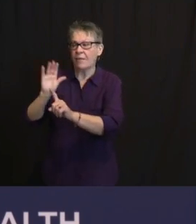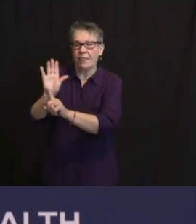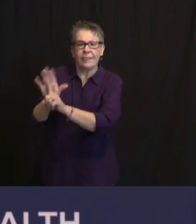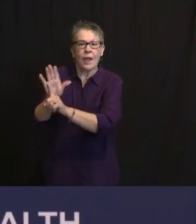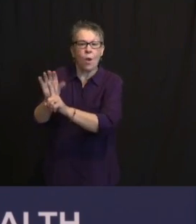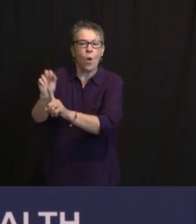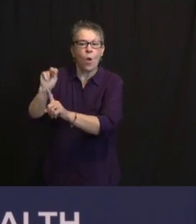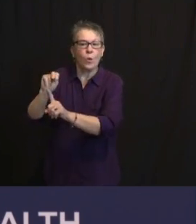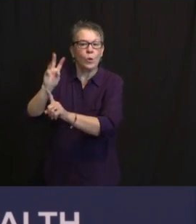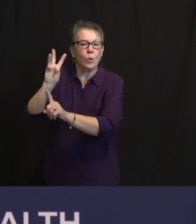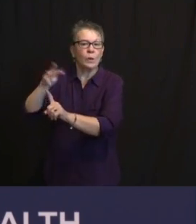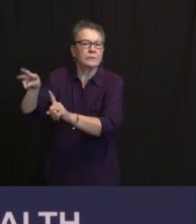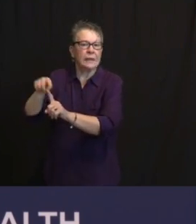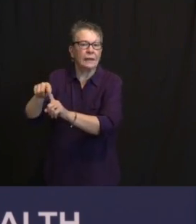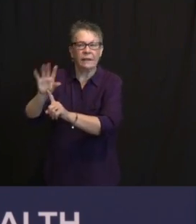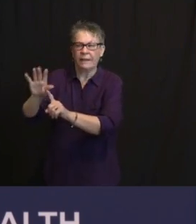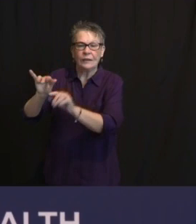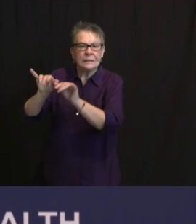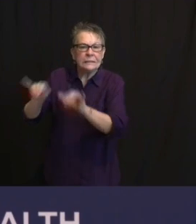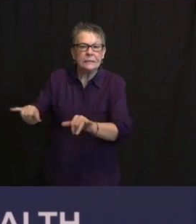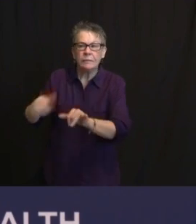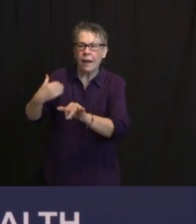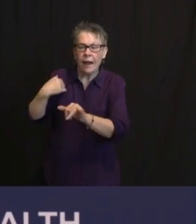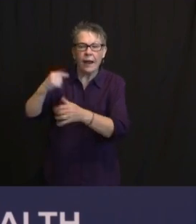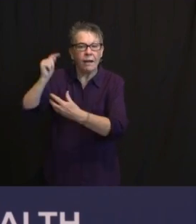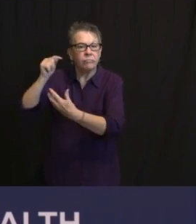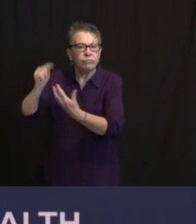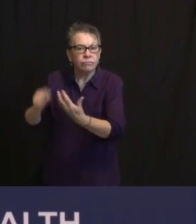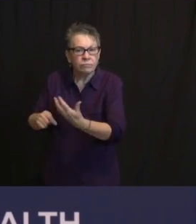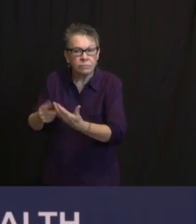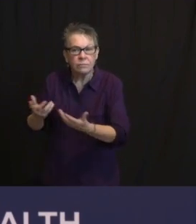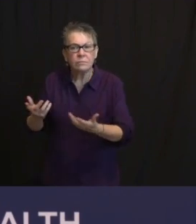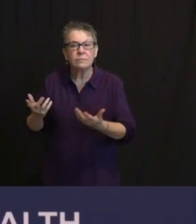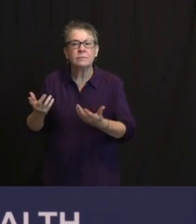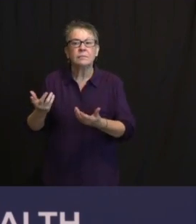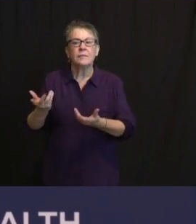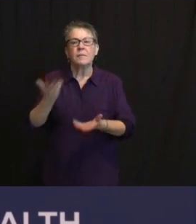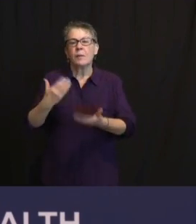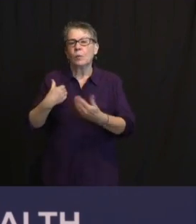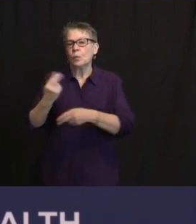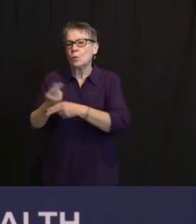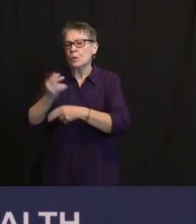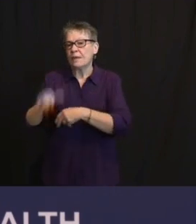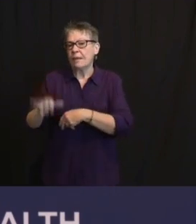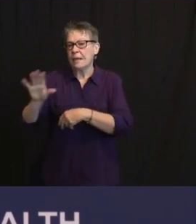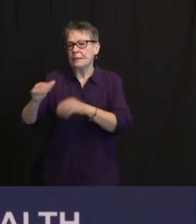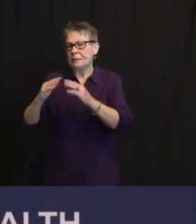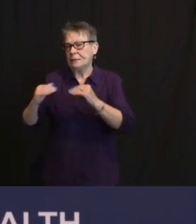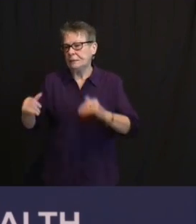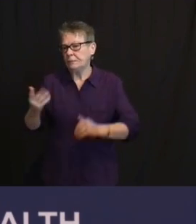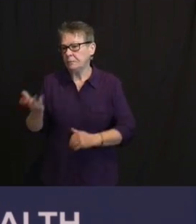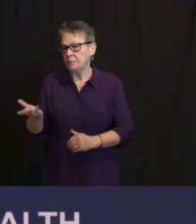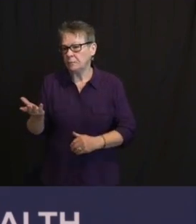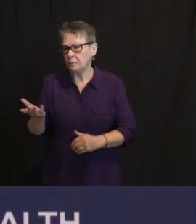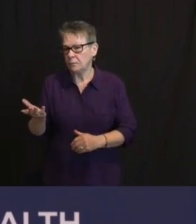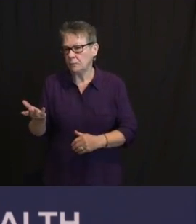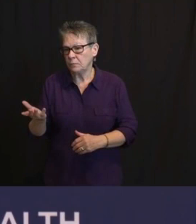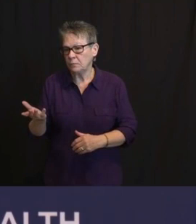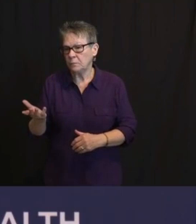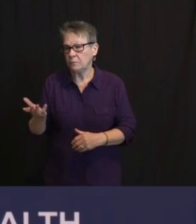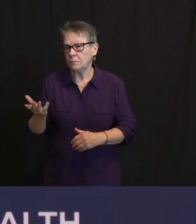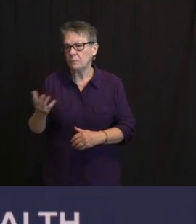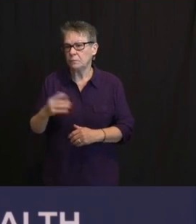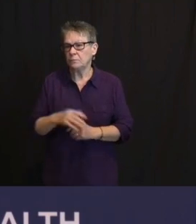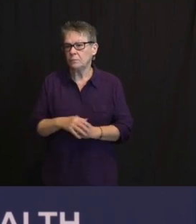NO FINAL DECISIONS, BUT THAT'S AN OPTION THAT COULD BE USED. THE LONGSHORE MEN AND WOMEN ALL WORK WITHIN A VERY